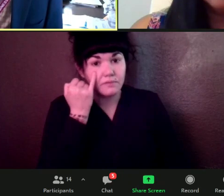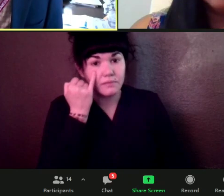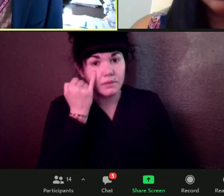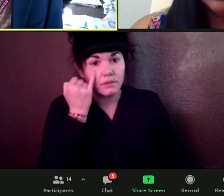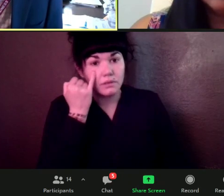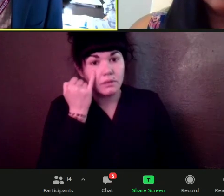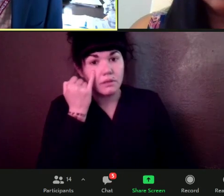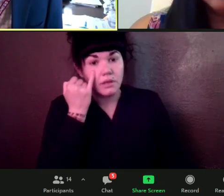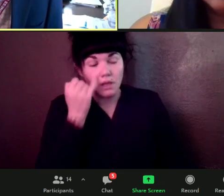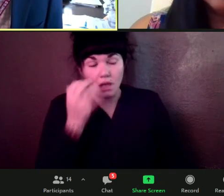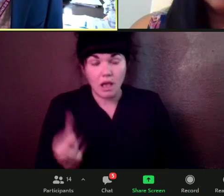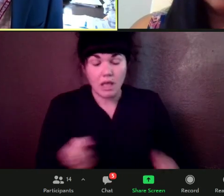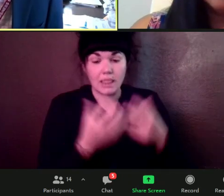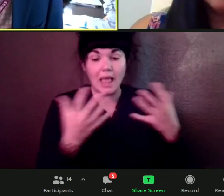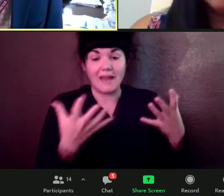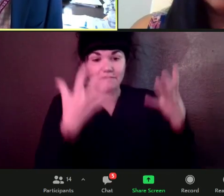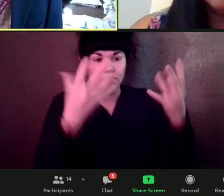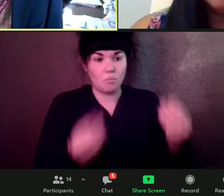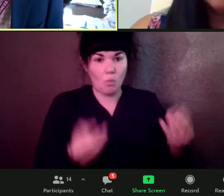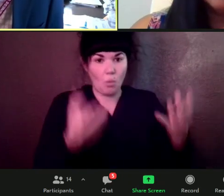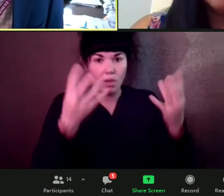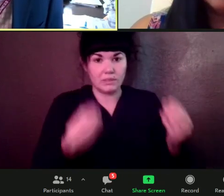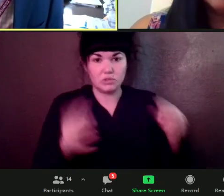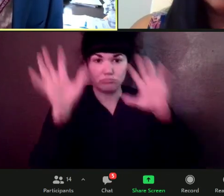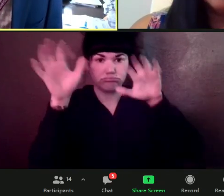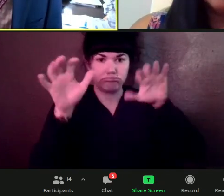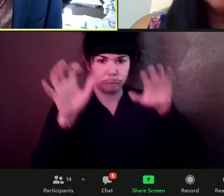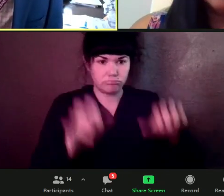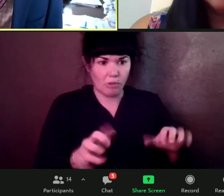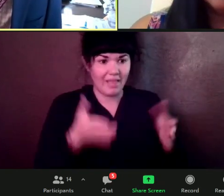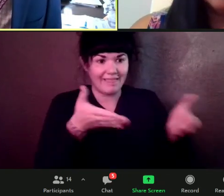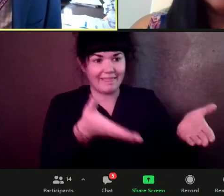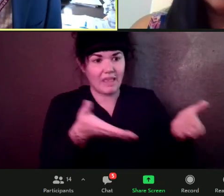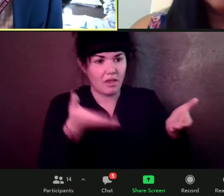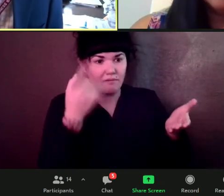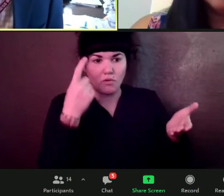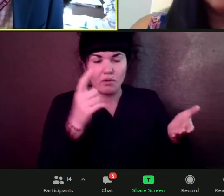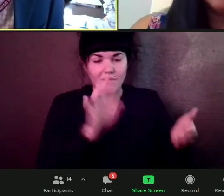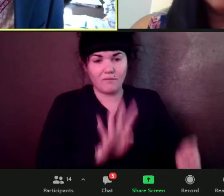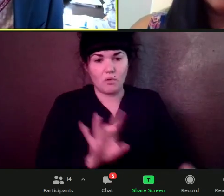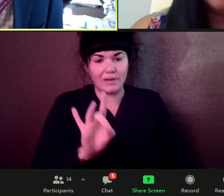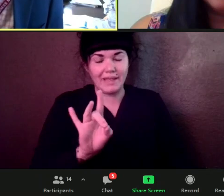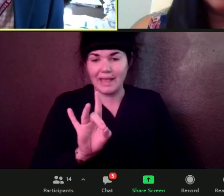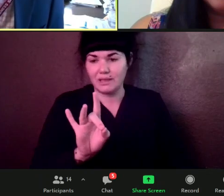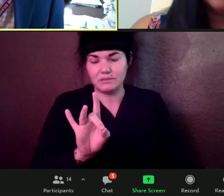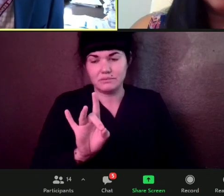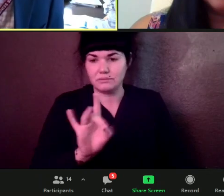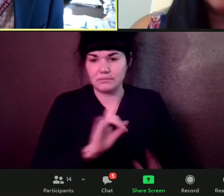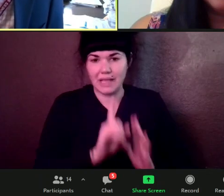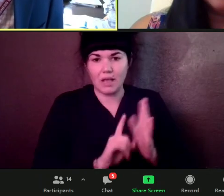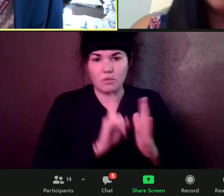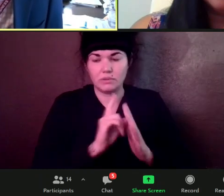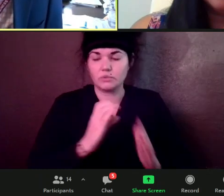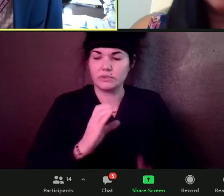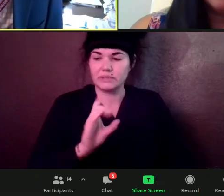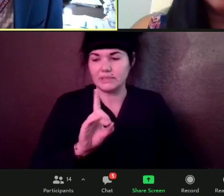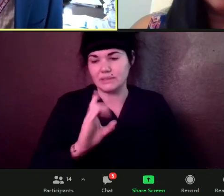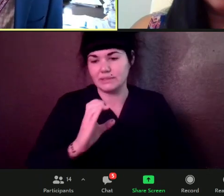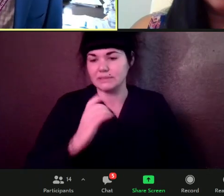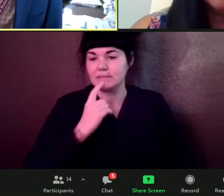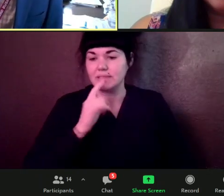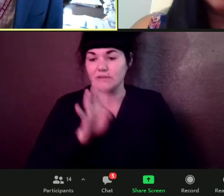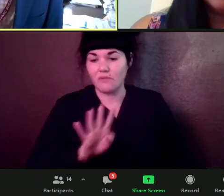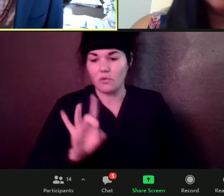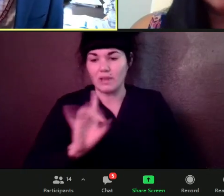amount of moisture, um, in the area, uh, for, you know, 48, they're saying, you CDC says 48 hours, you should